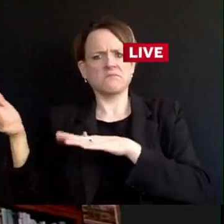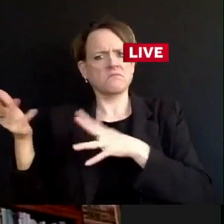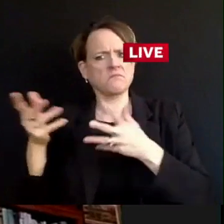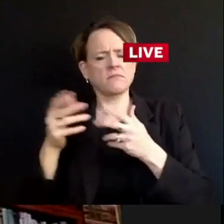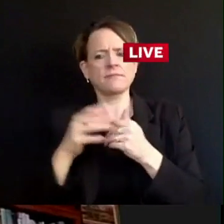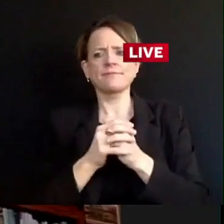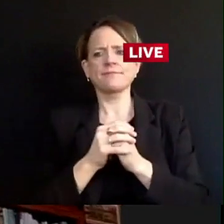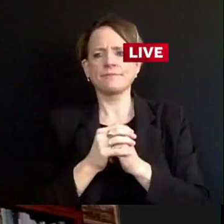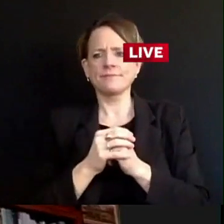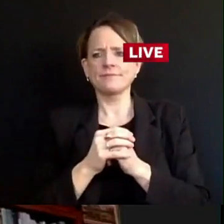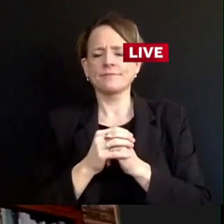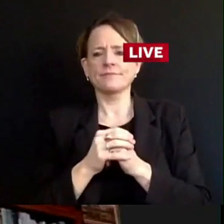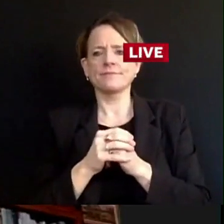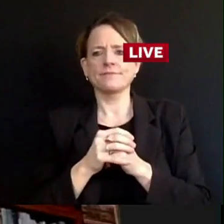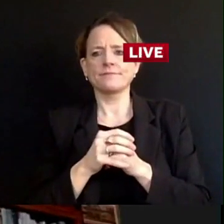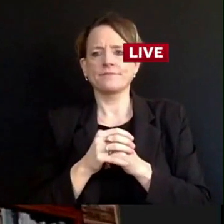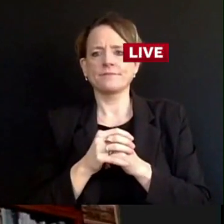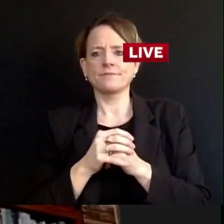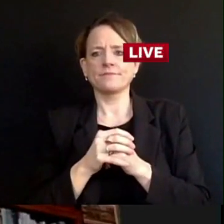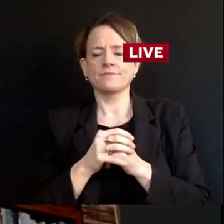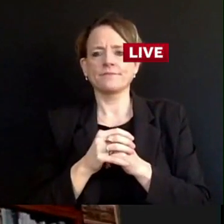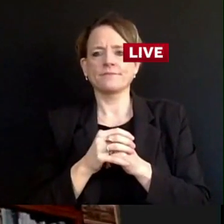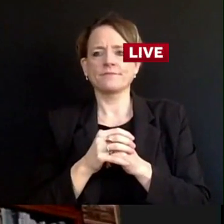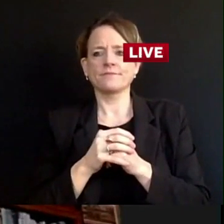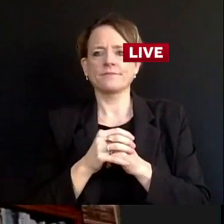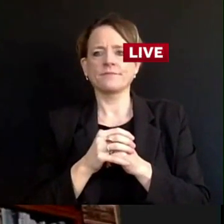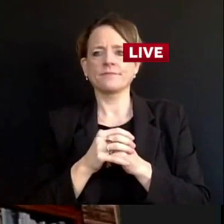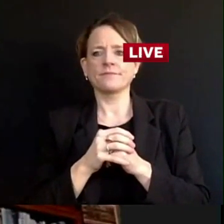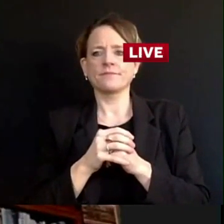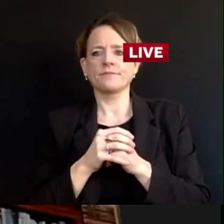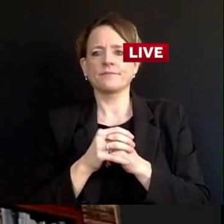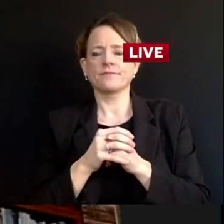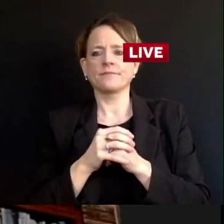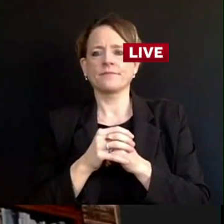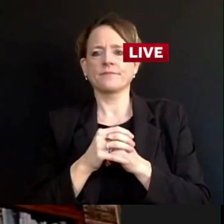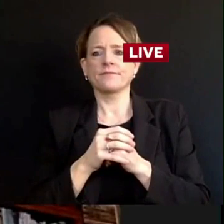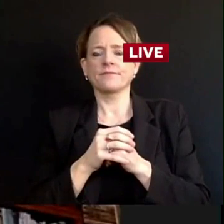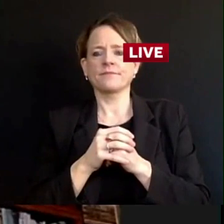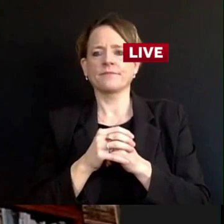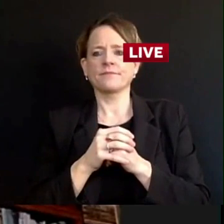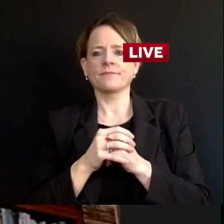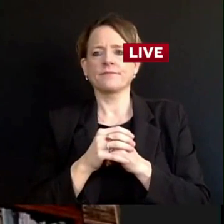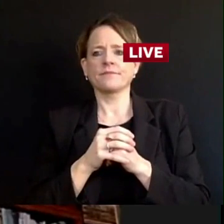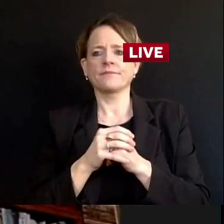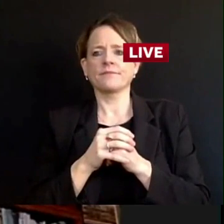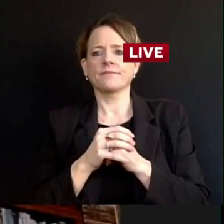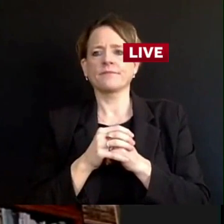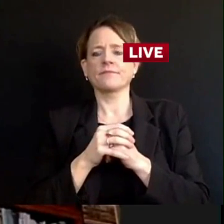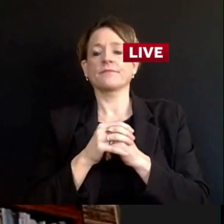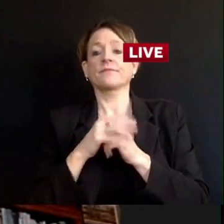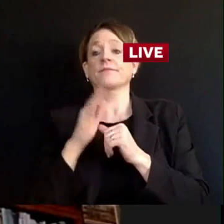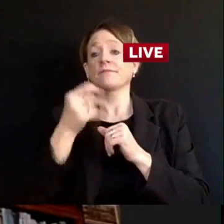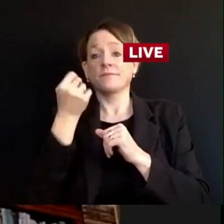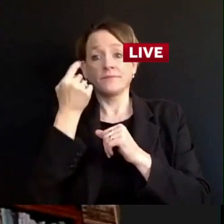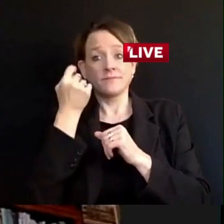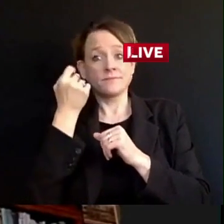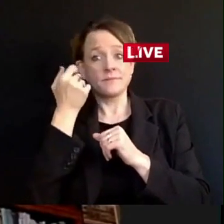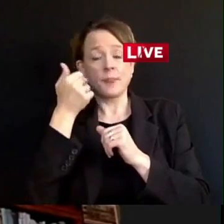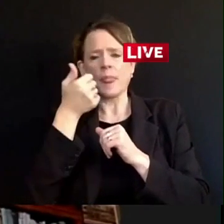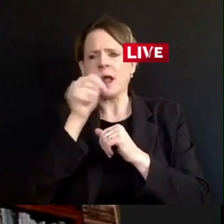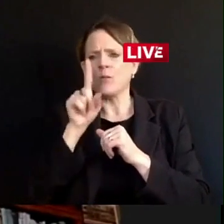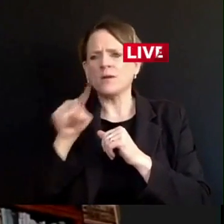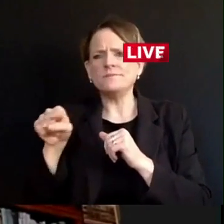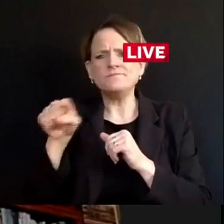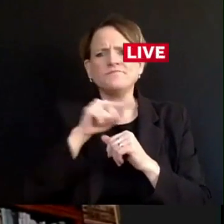But anyone who's infected can become severely ill. And we've recorded deaths in all age groups over 20. So no one